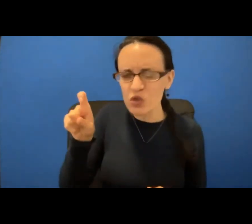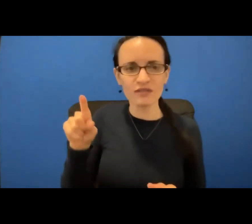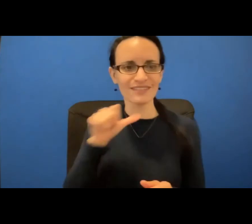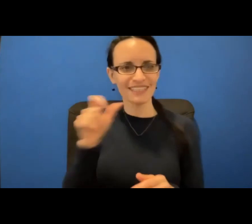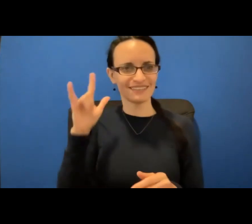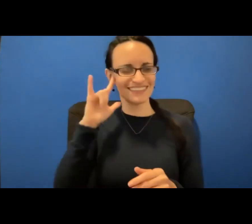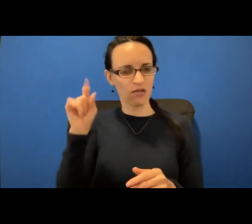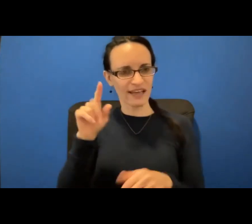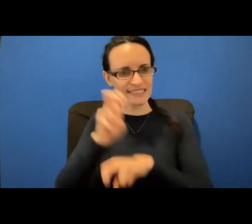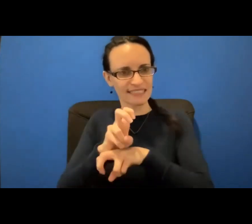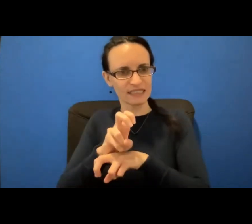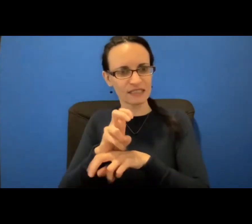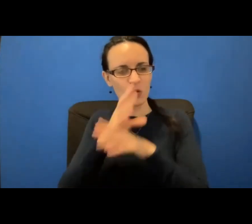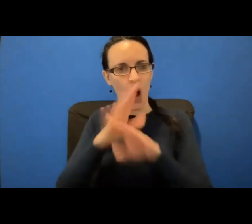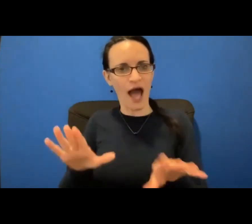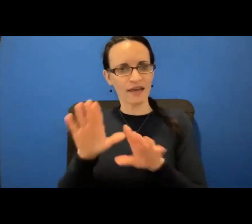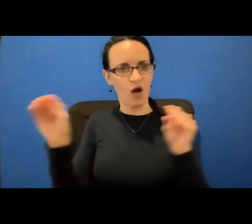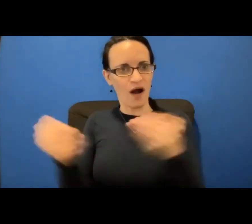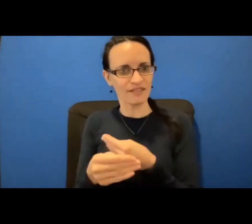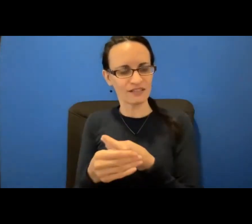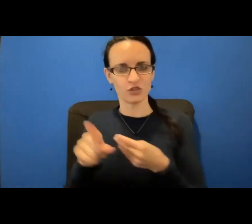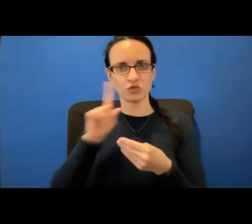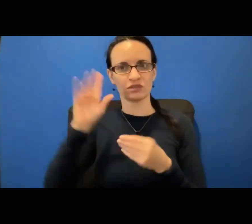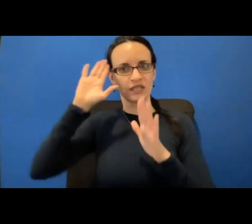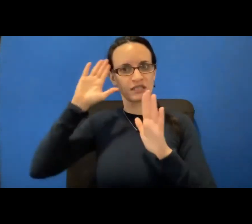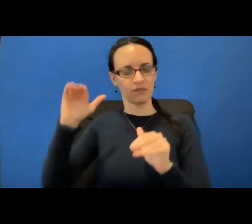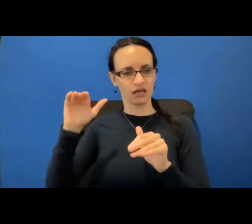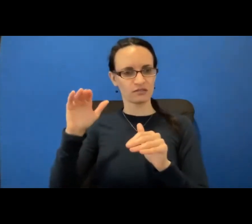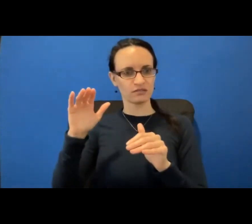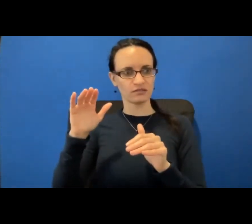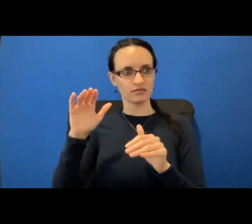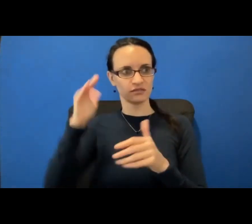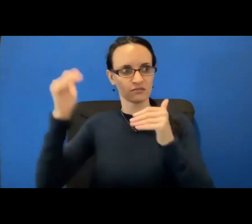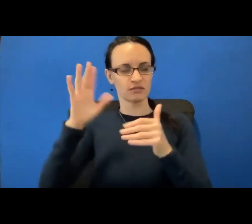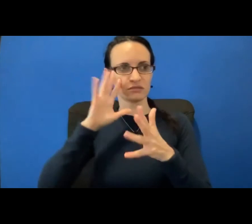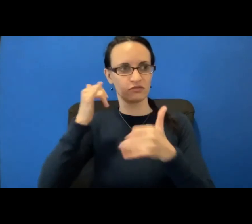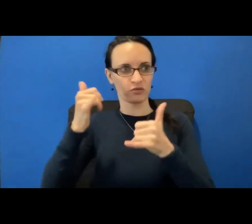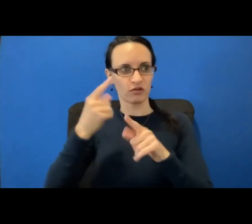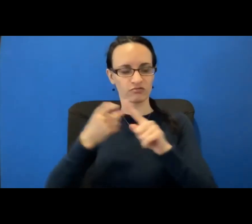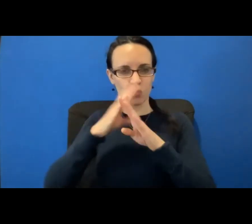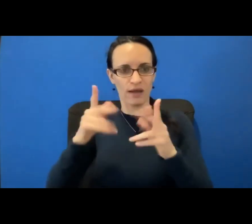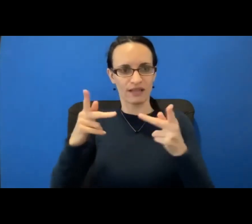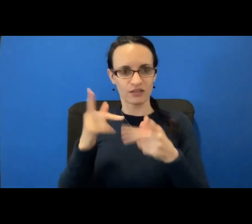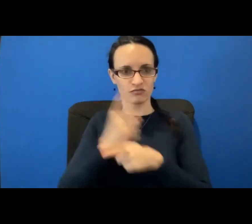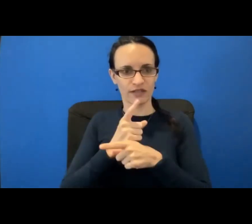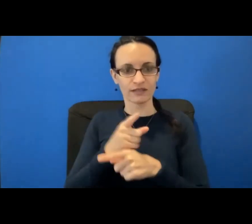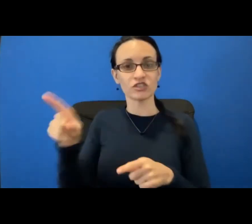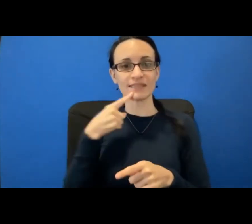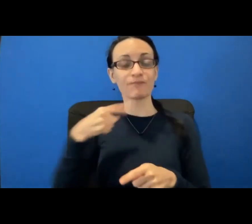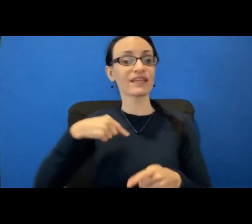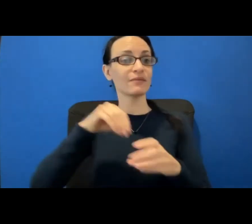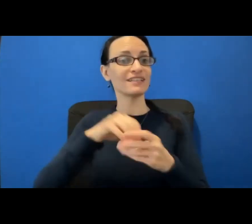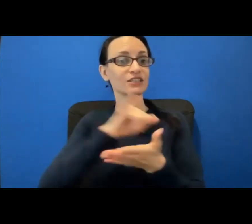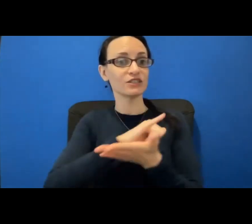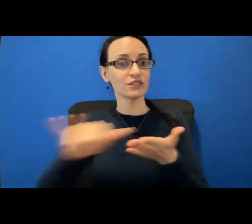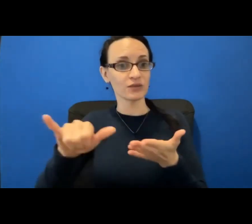like a quiet place where you would think results would be delivered. And the response I got back was, I'm in New York trying to